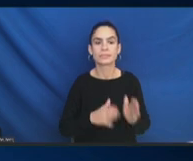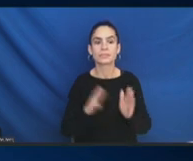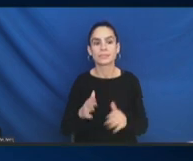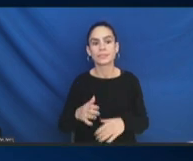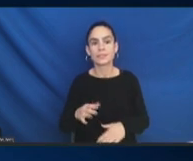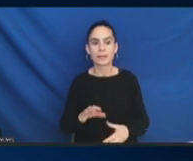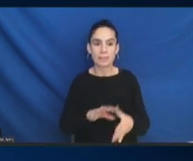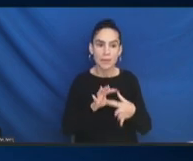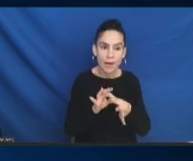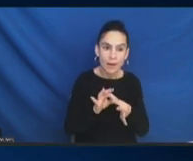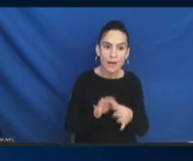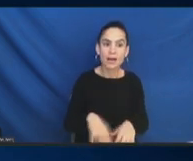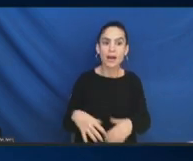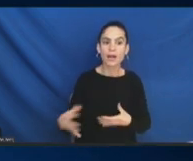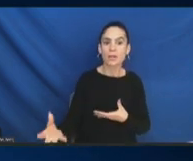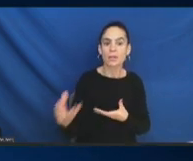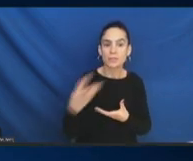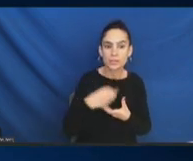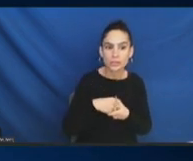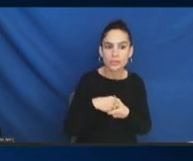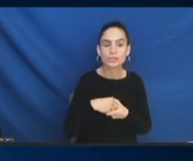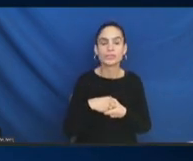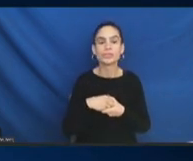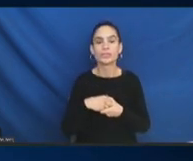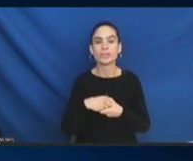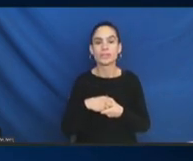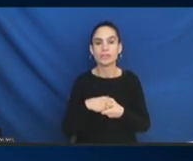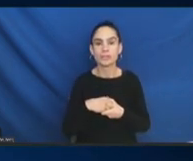I believe Kamal had raised his hand for that.